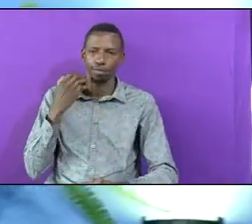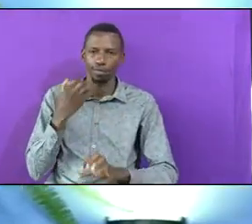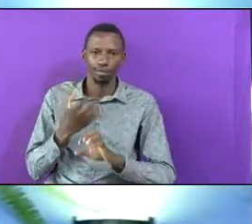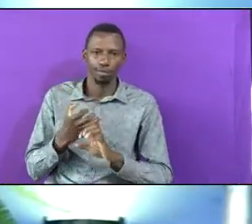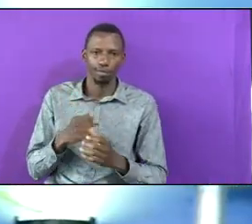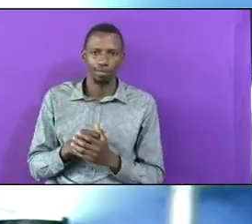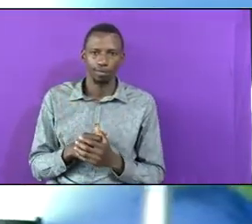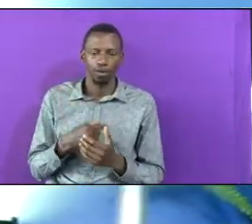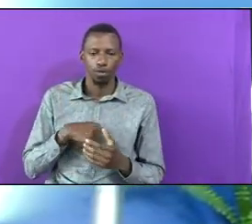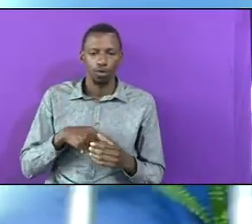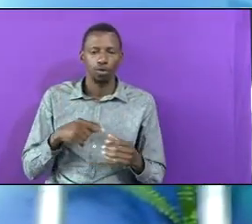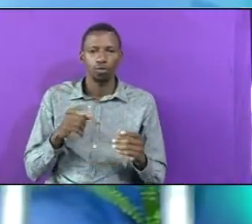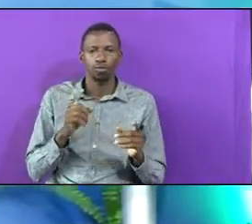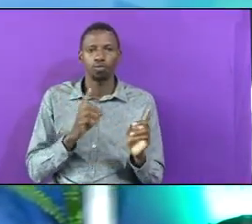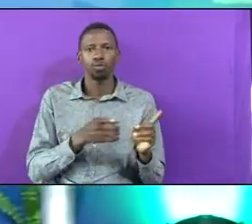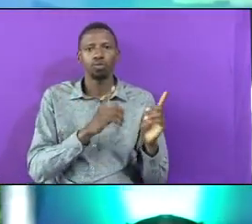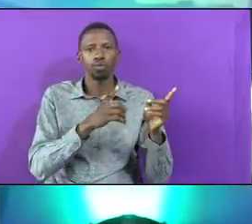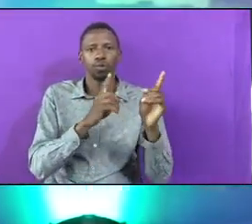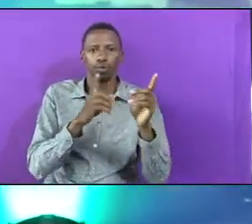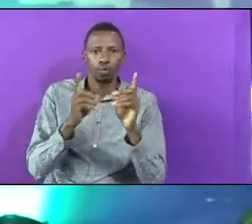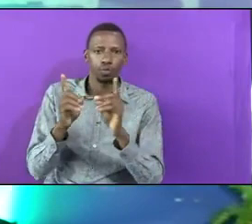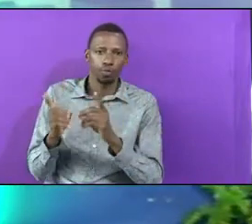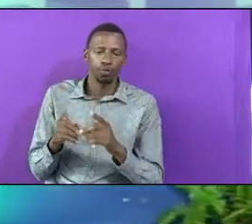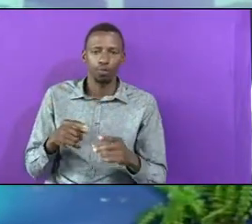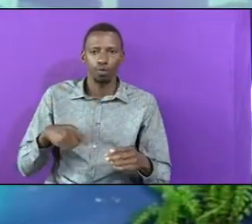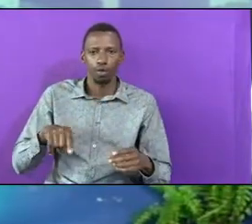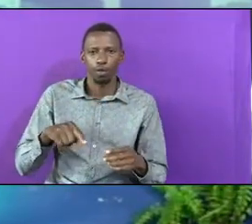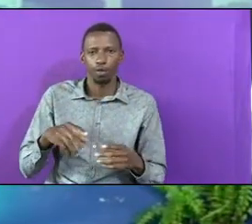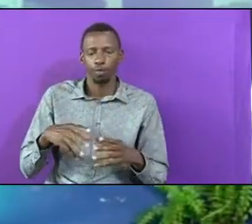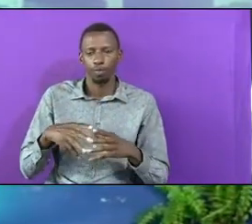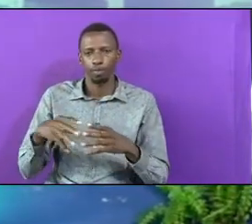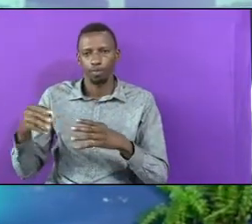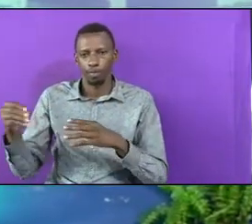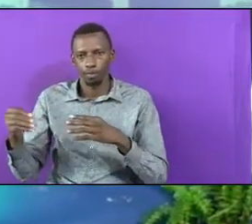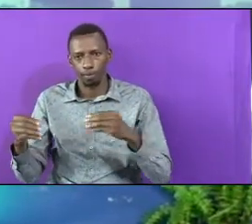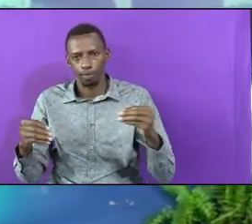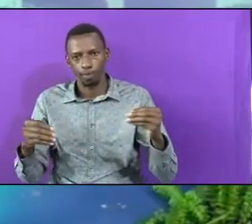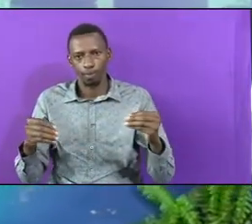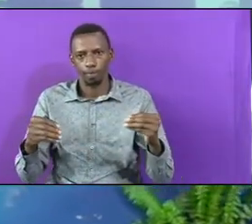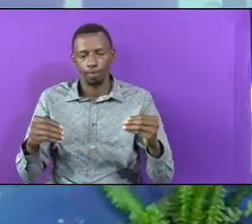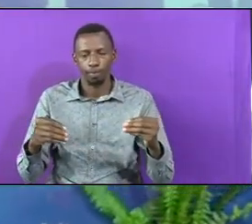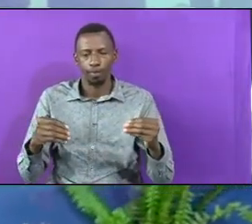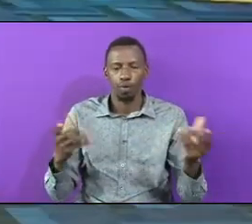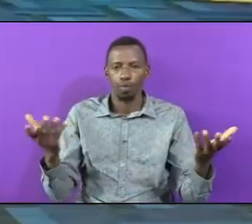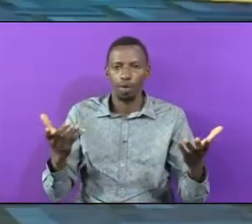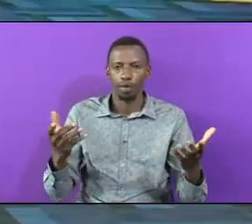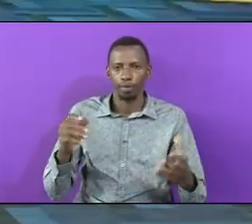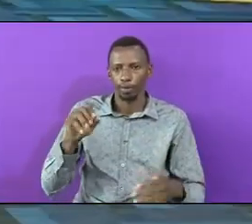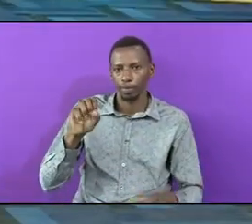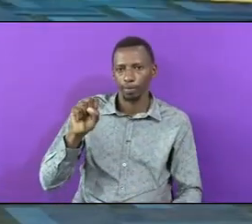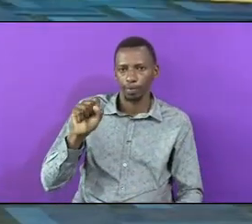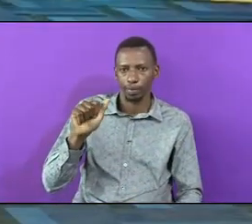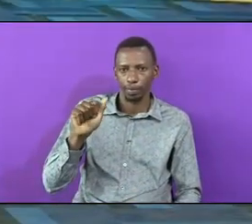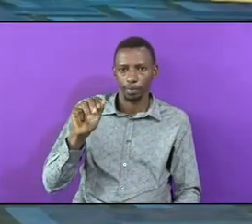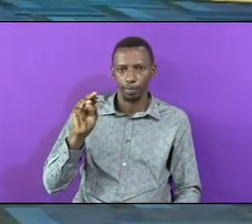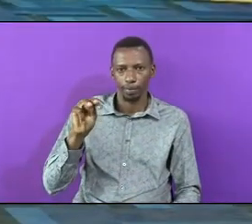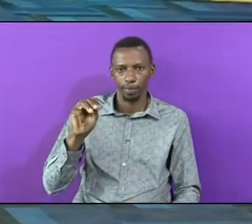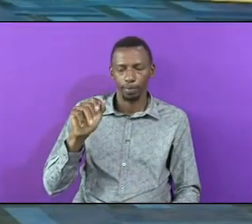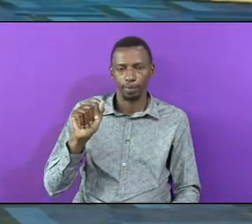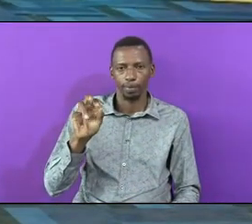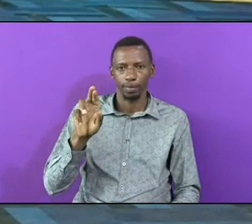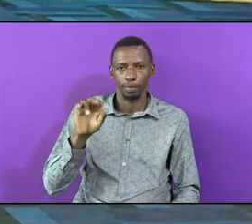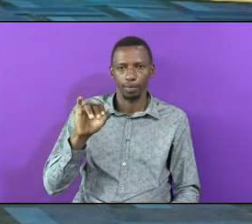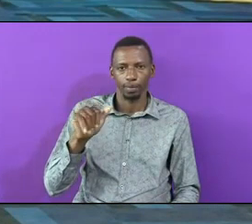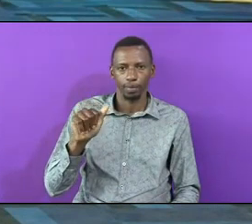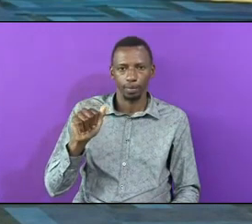So We Run Around We Go To Samaria But Going